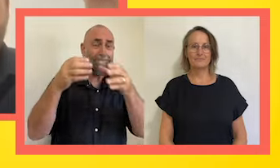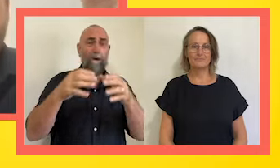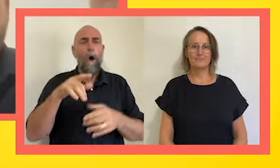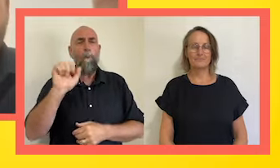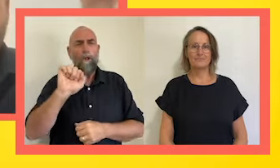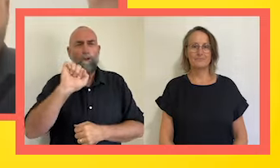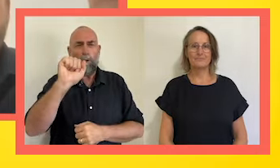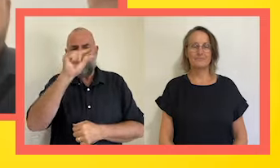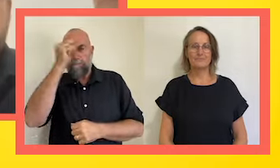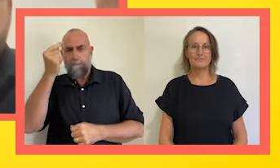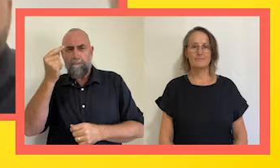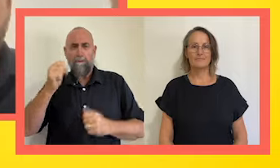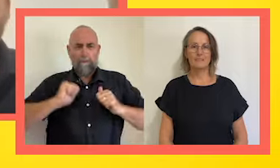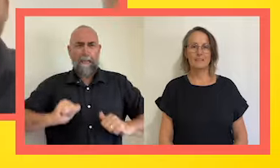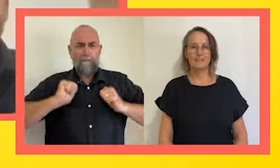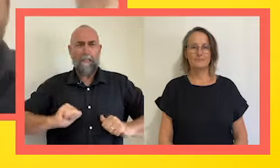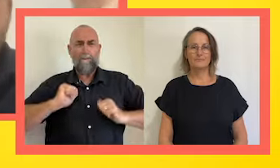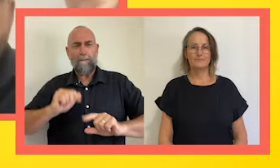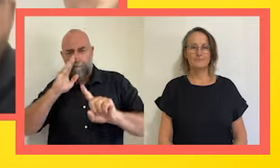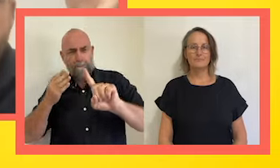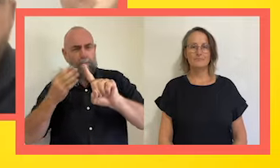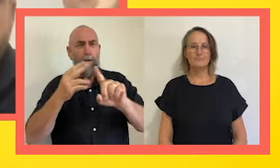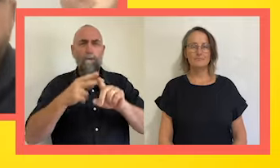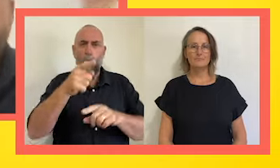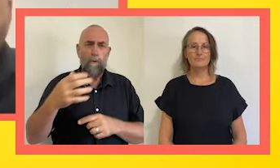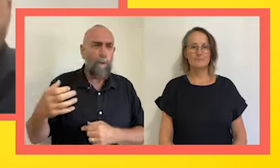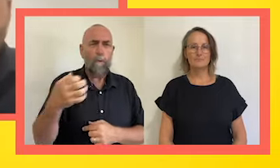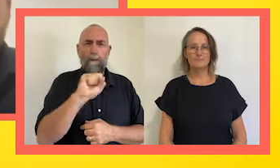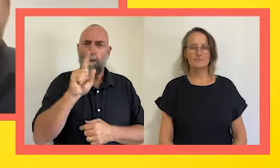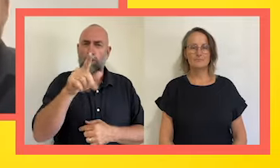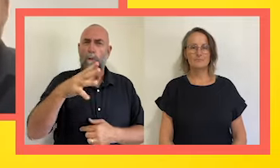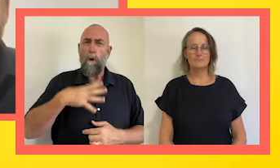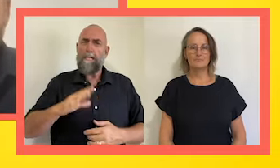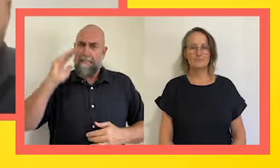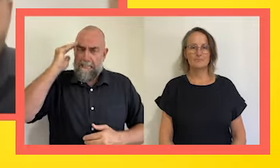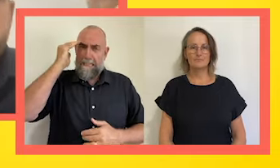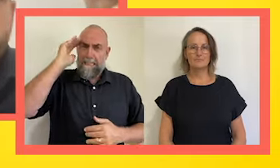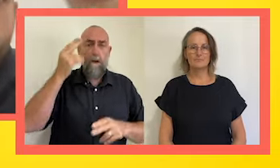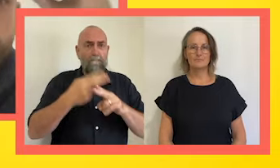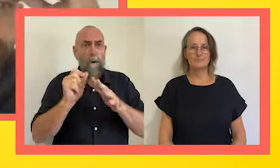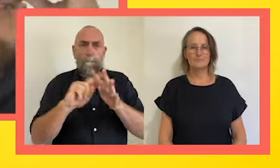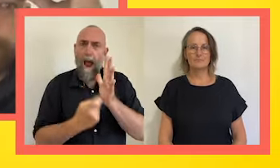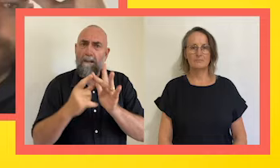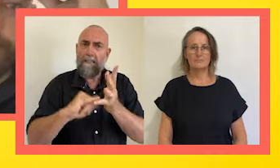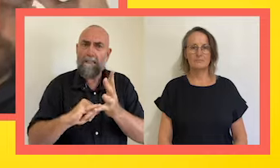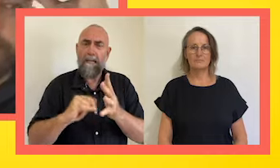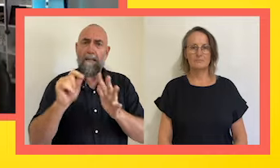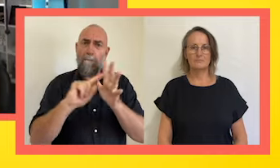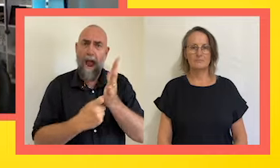that will get you the result that you're really driving for in Paris at the Paralympics?